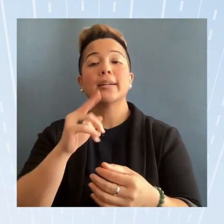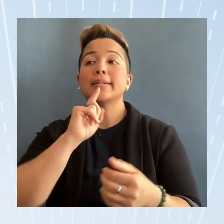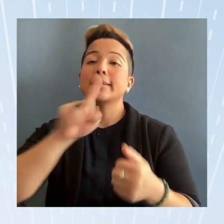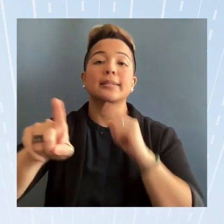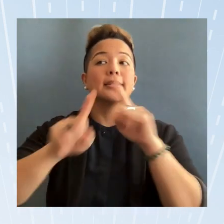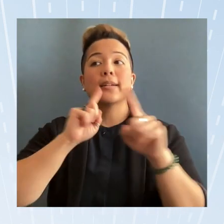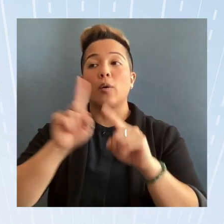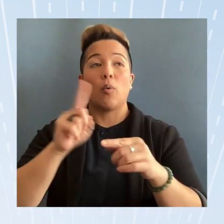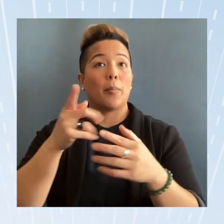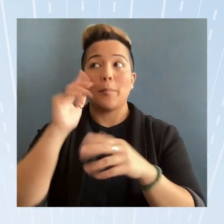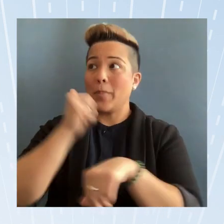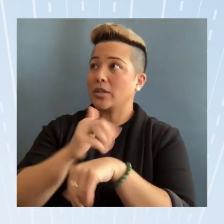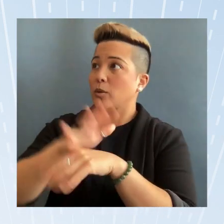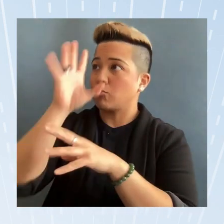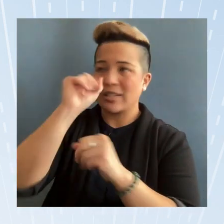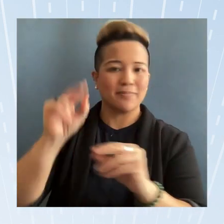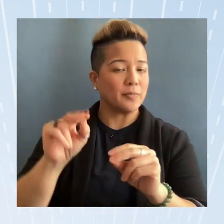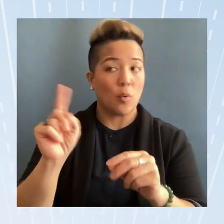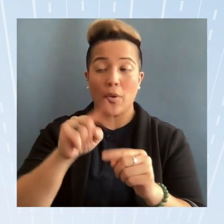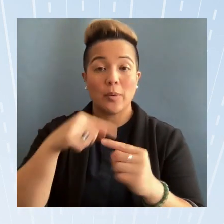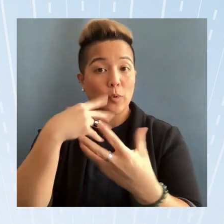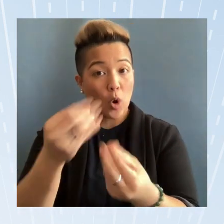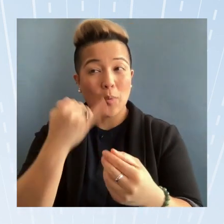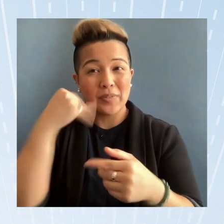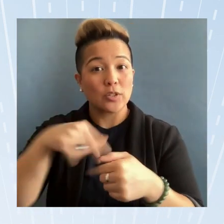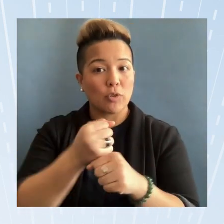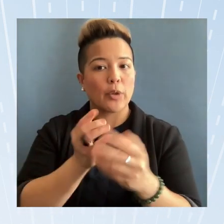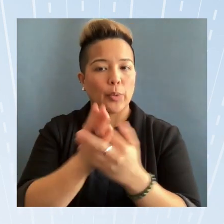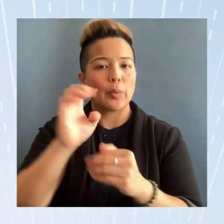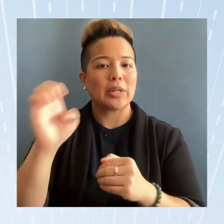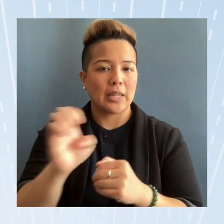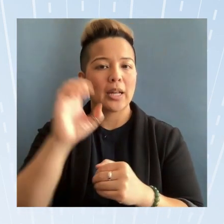of a presidency where this would go if it's created through executive order